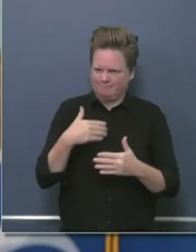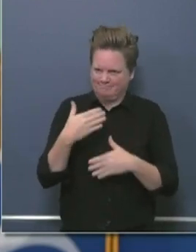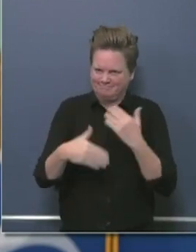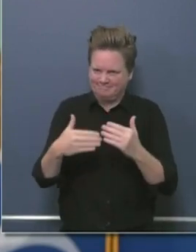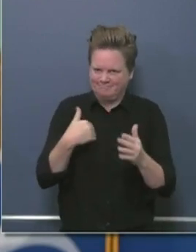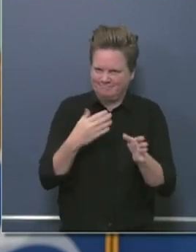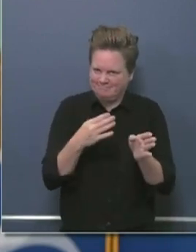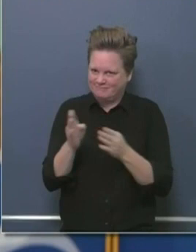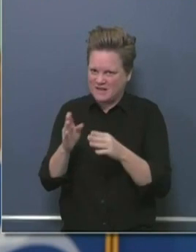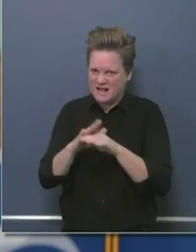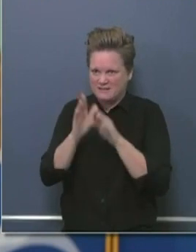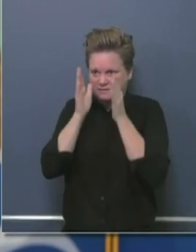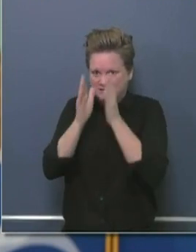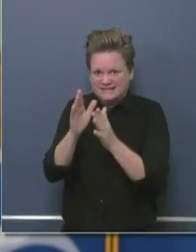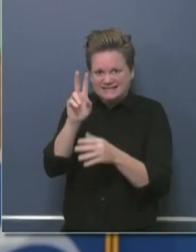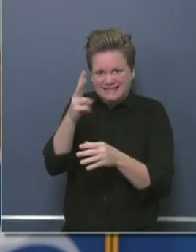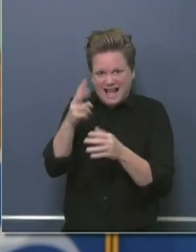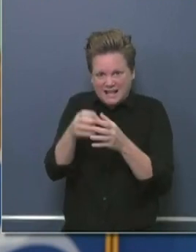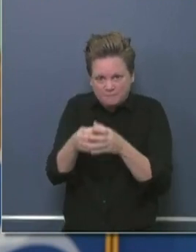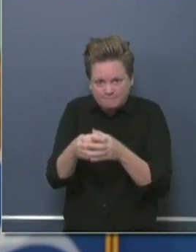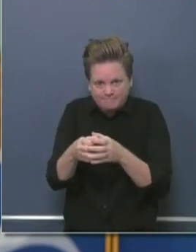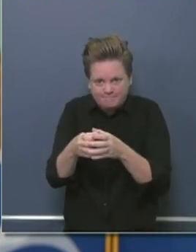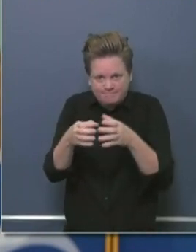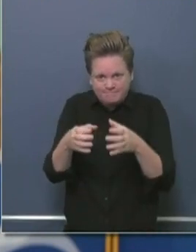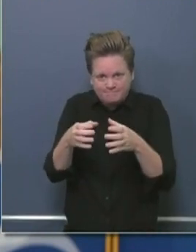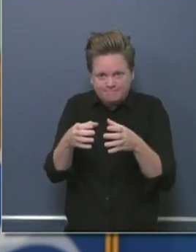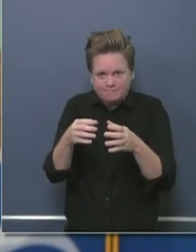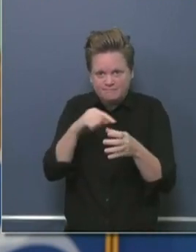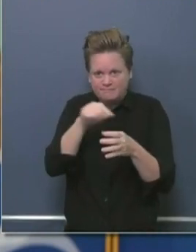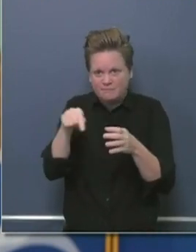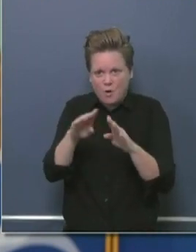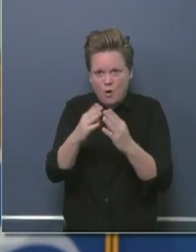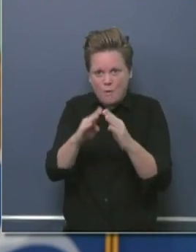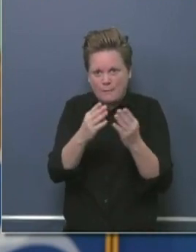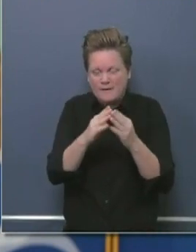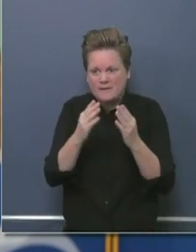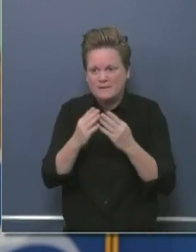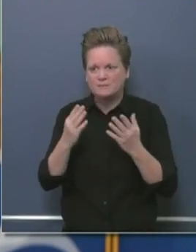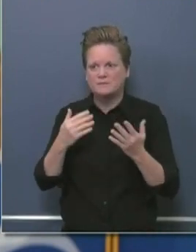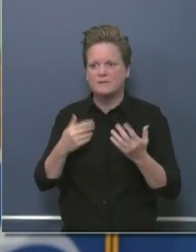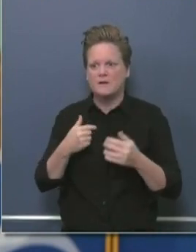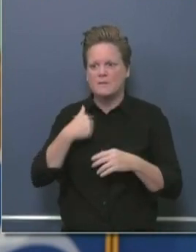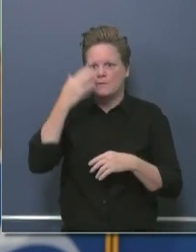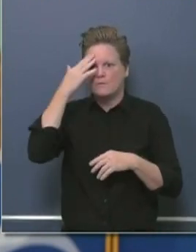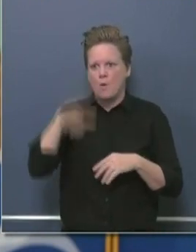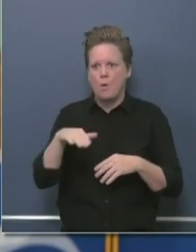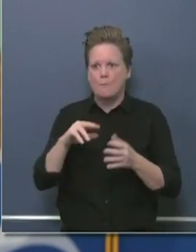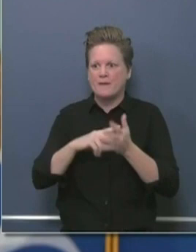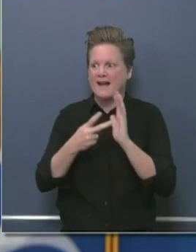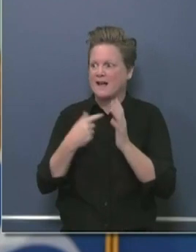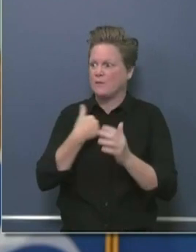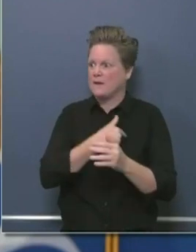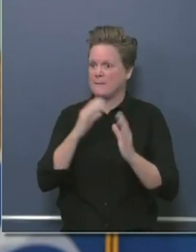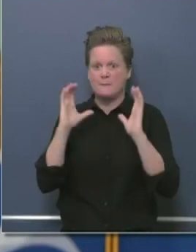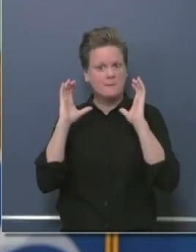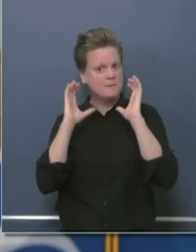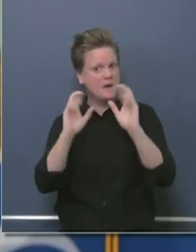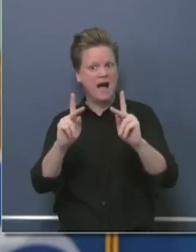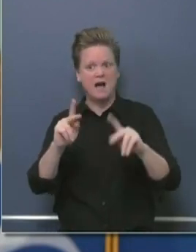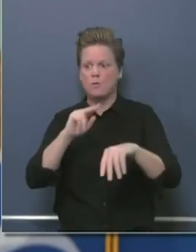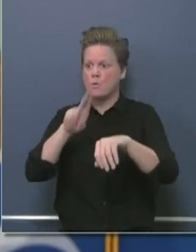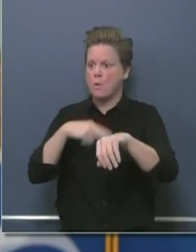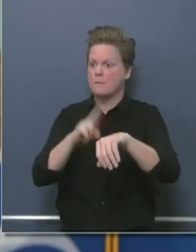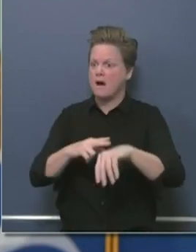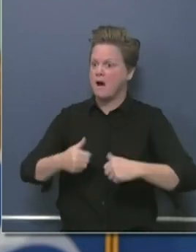to where we want to go. And that's back to some semblance of our old normal life once we have immunity and once we have a